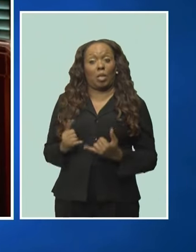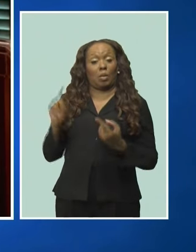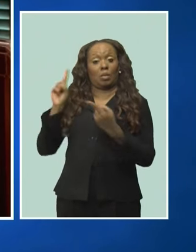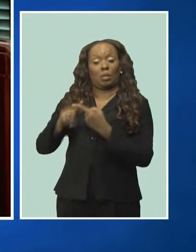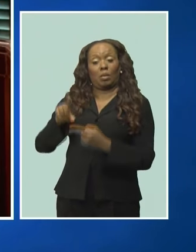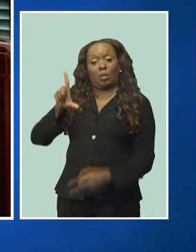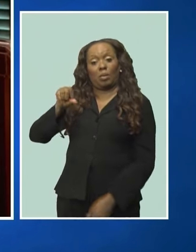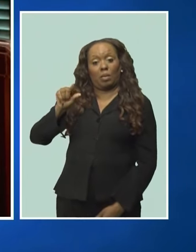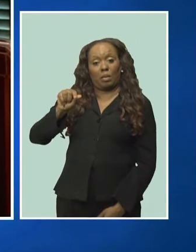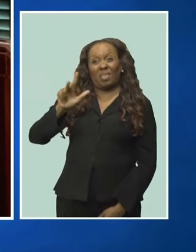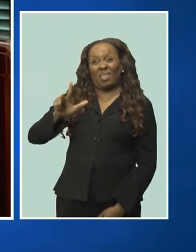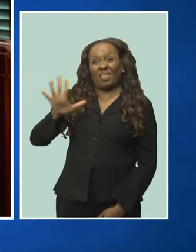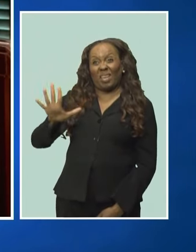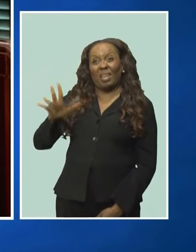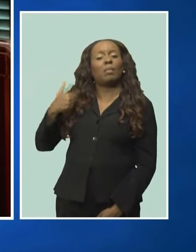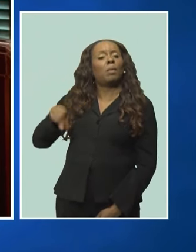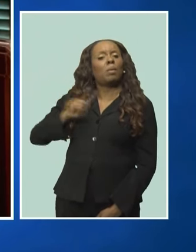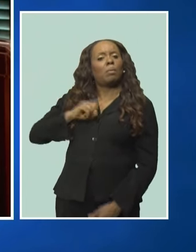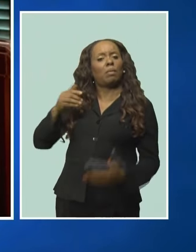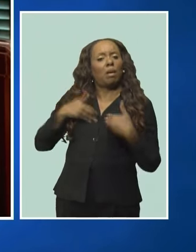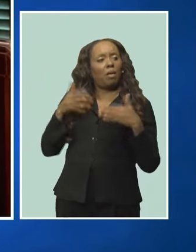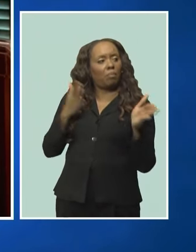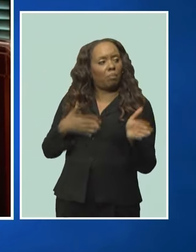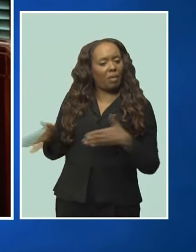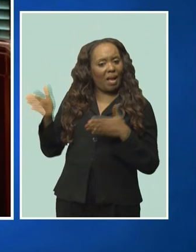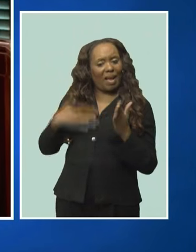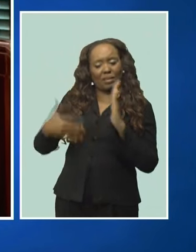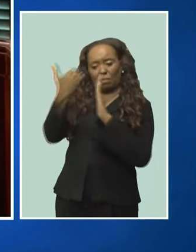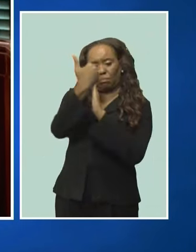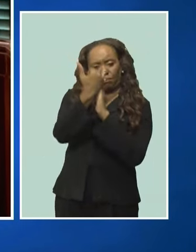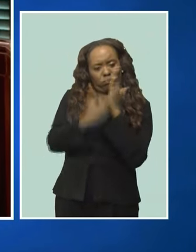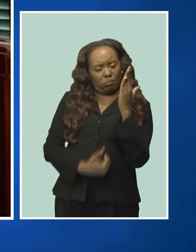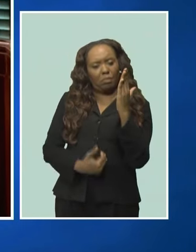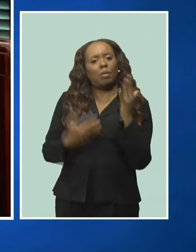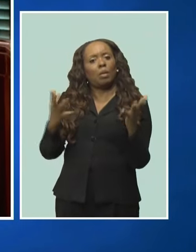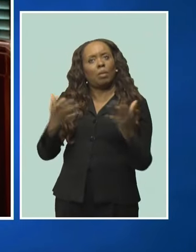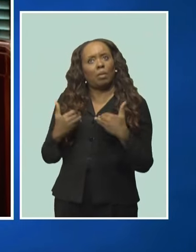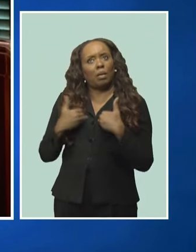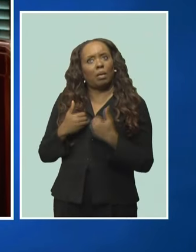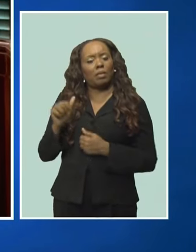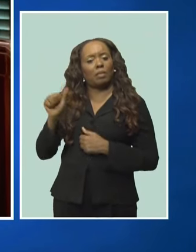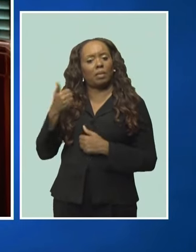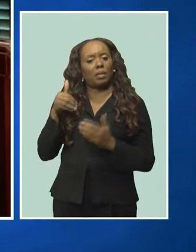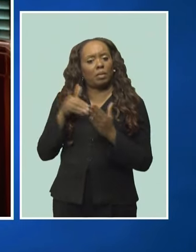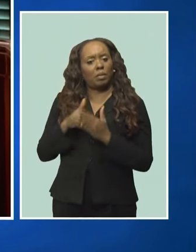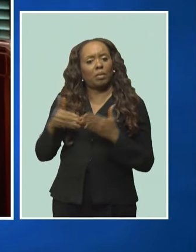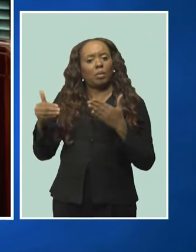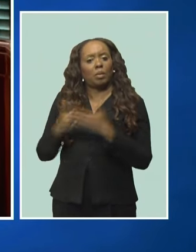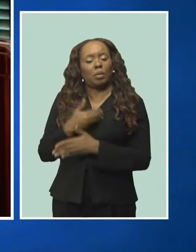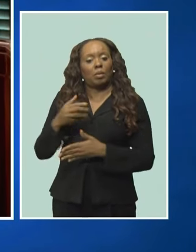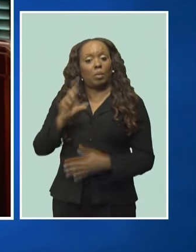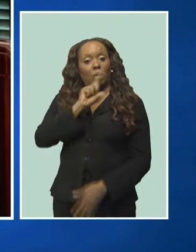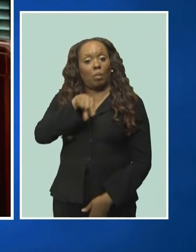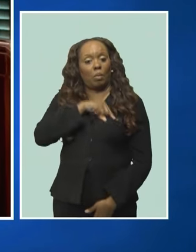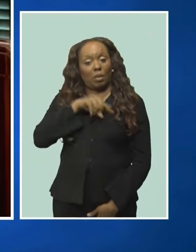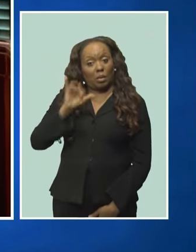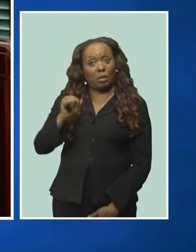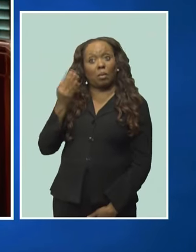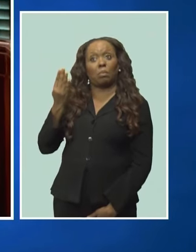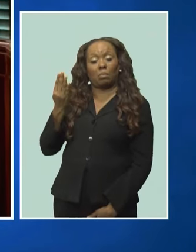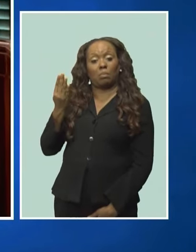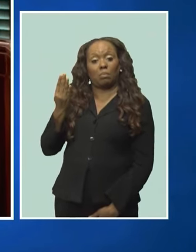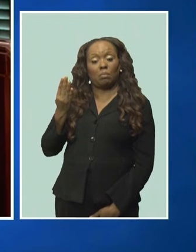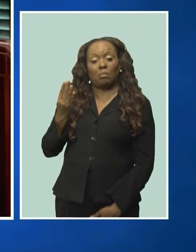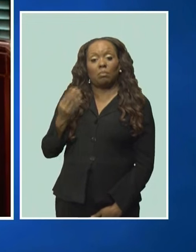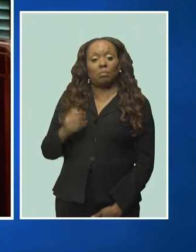as a result of this plan alone, to be able to generate 10,000 new quality jobs and to achieve a 50